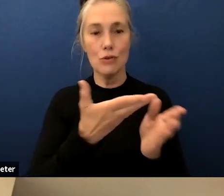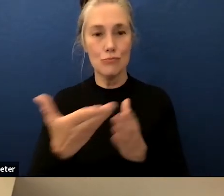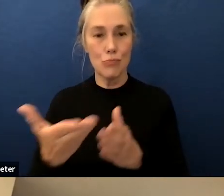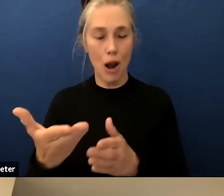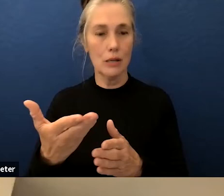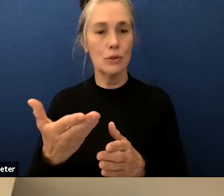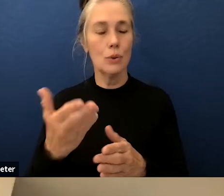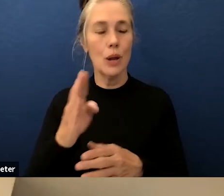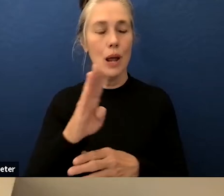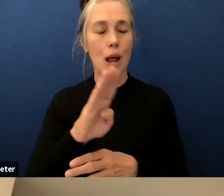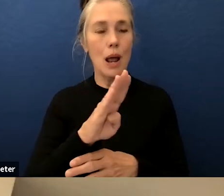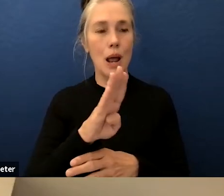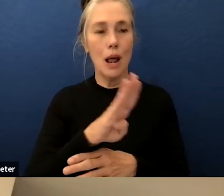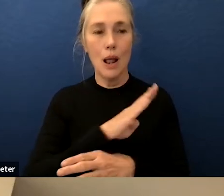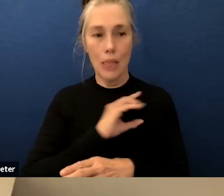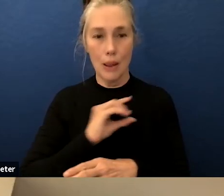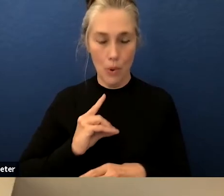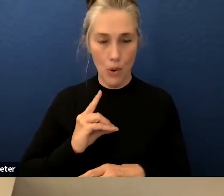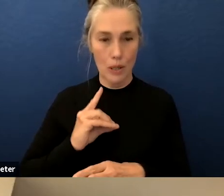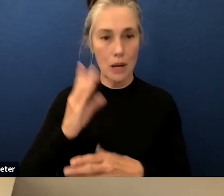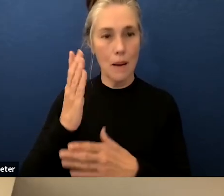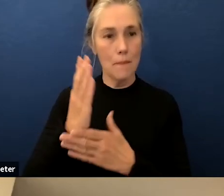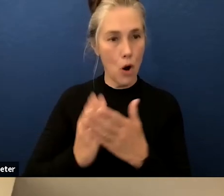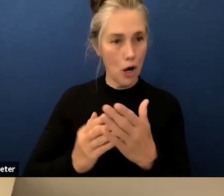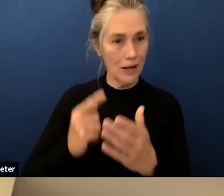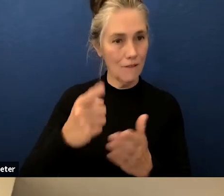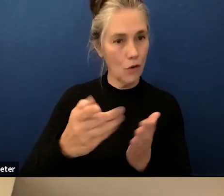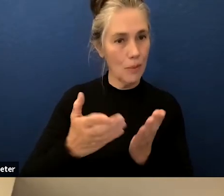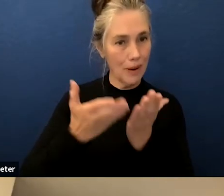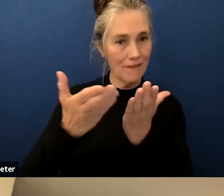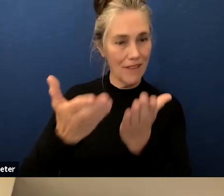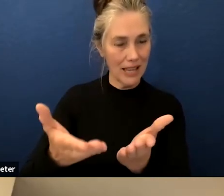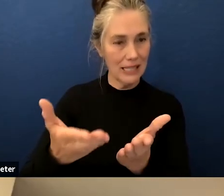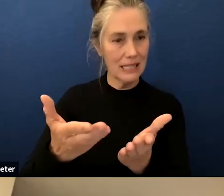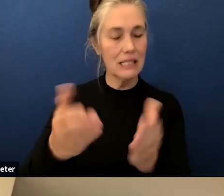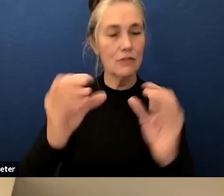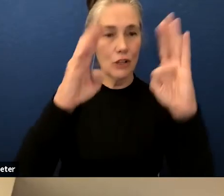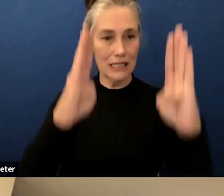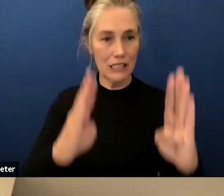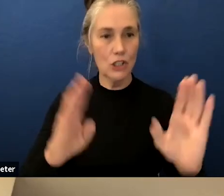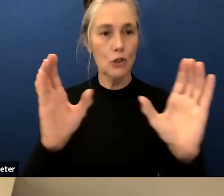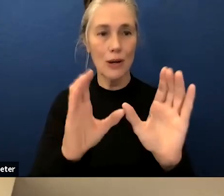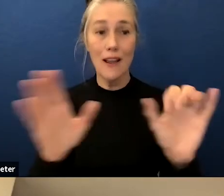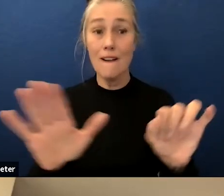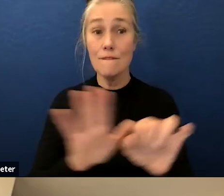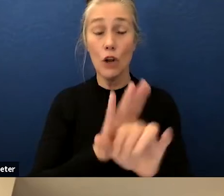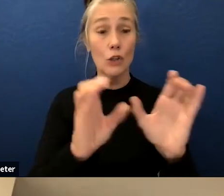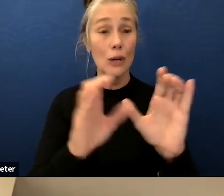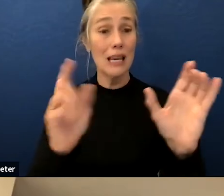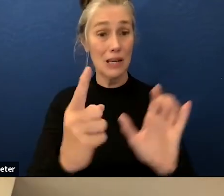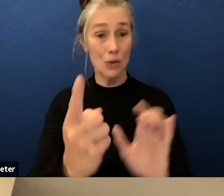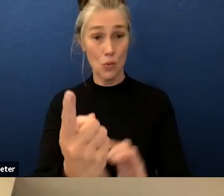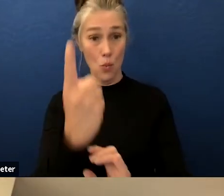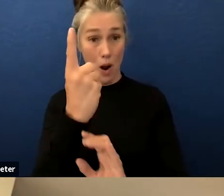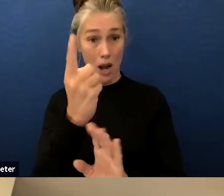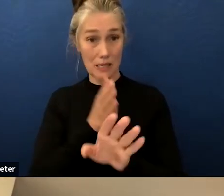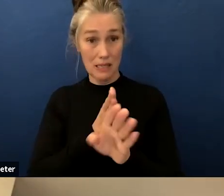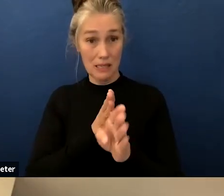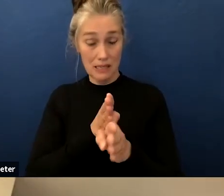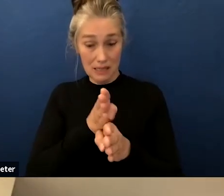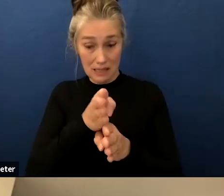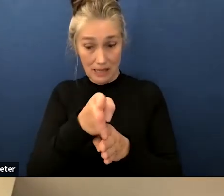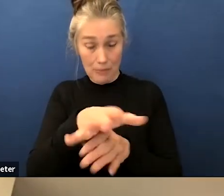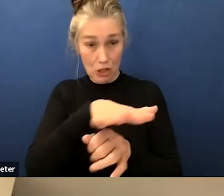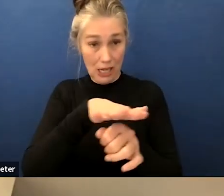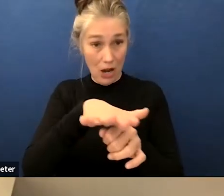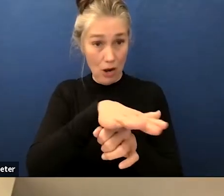flexibility that the commission on teacher credentialing provides us is for teachers that are fully credentialed in one subject area but